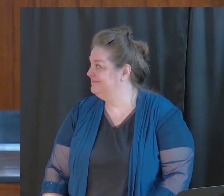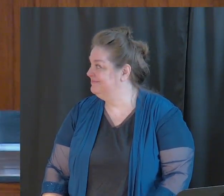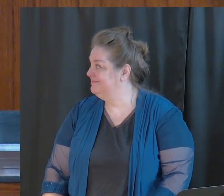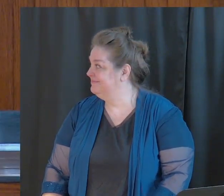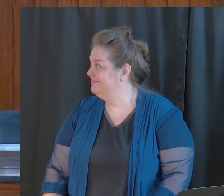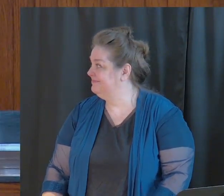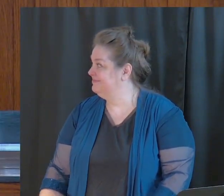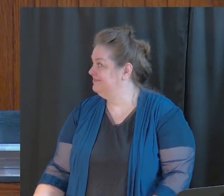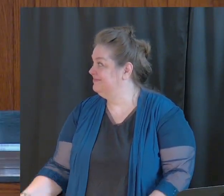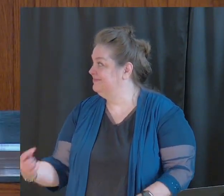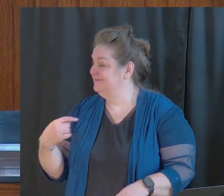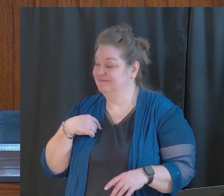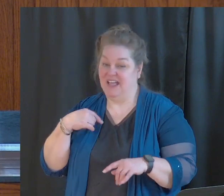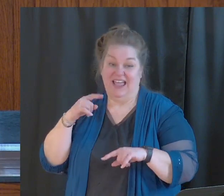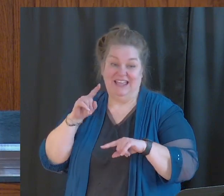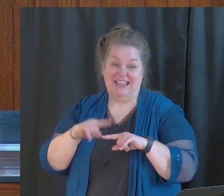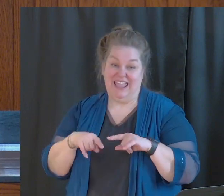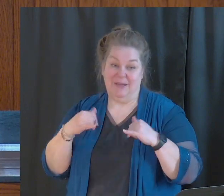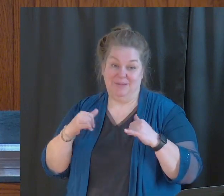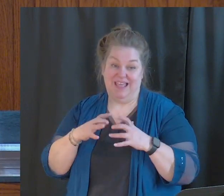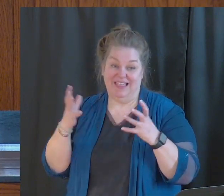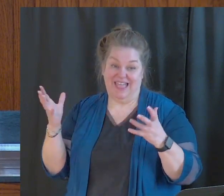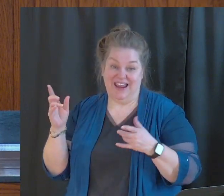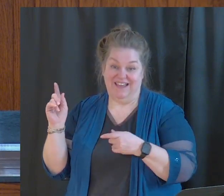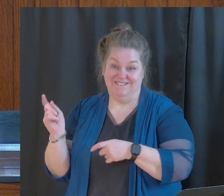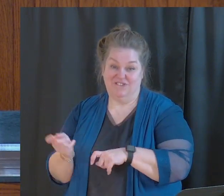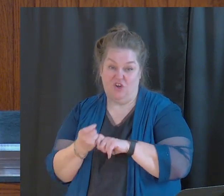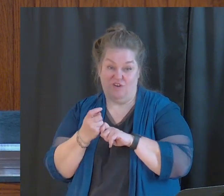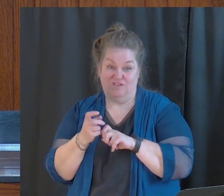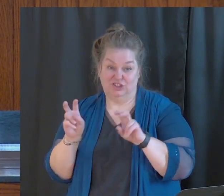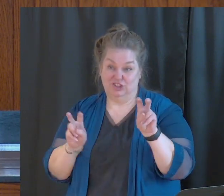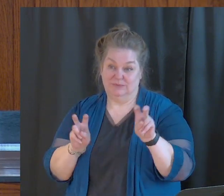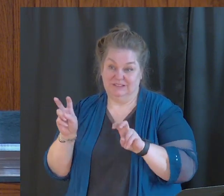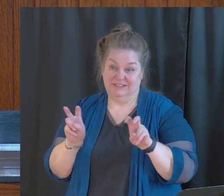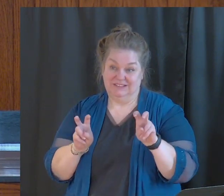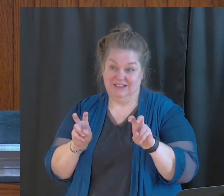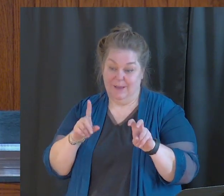I can't play in a lot of golf tournaments because I desire to follow God's word.